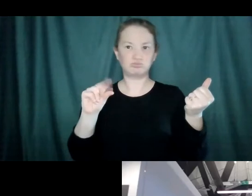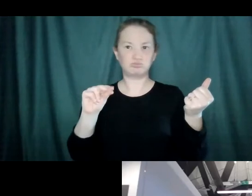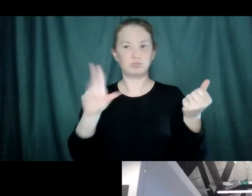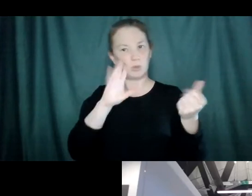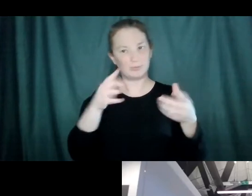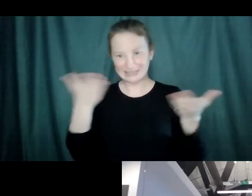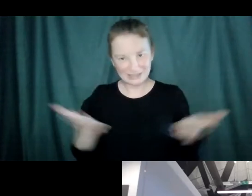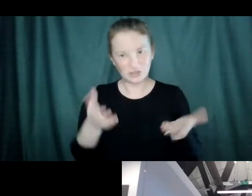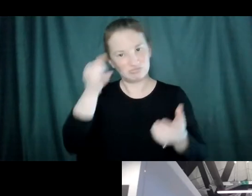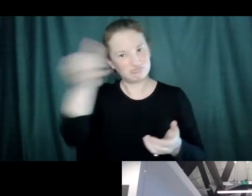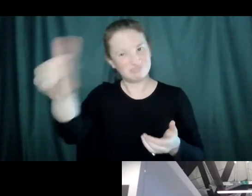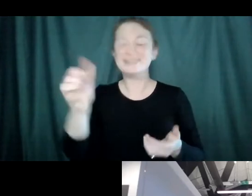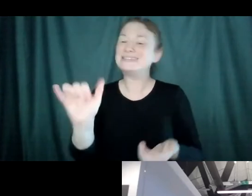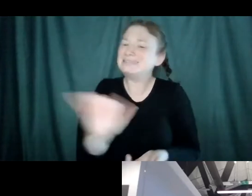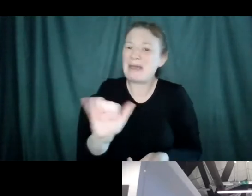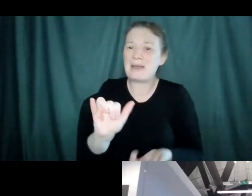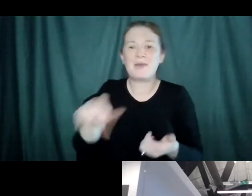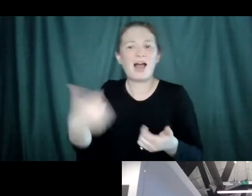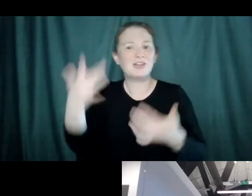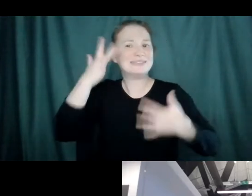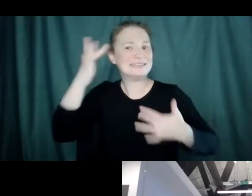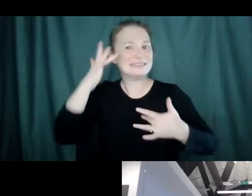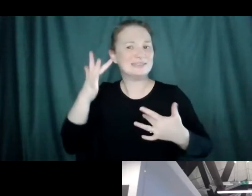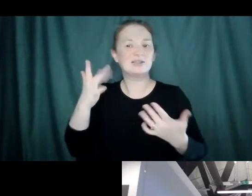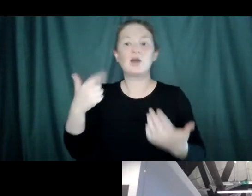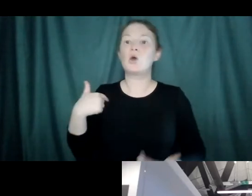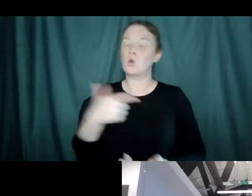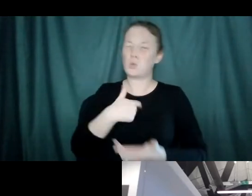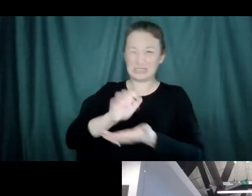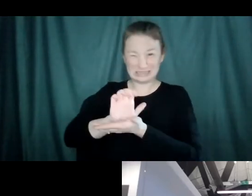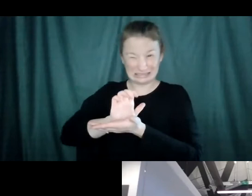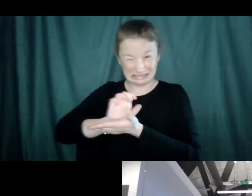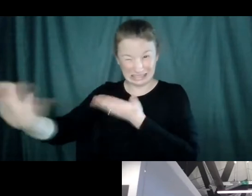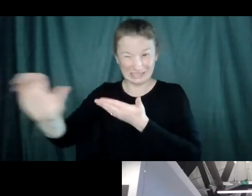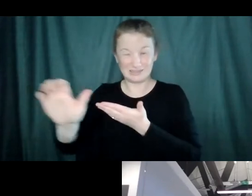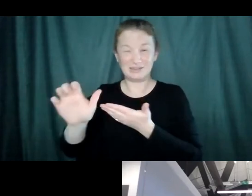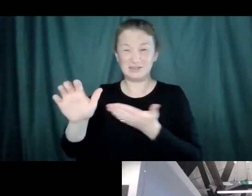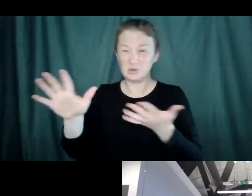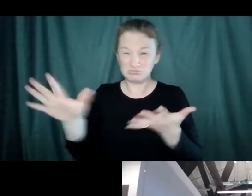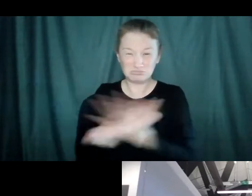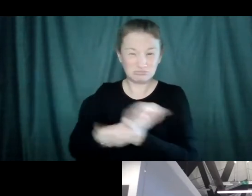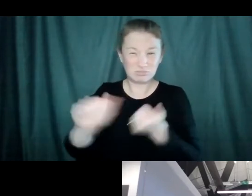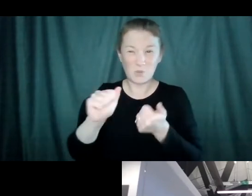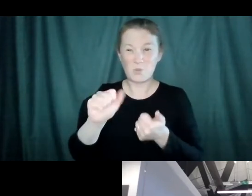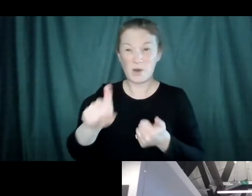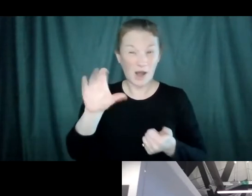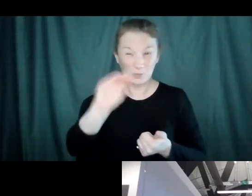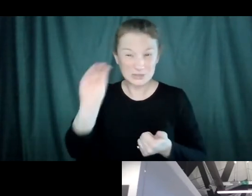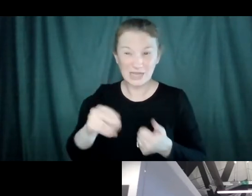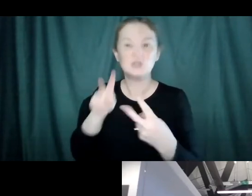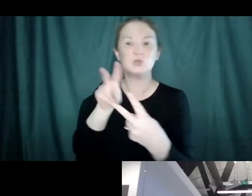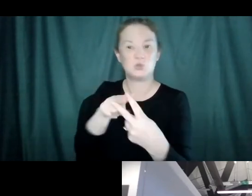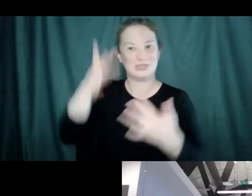Just like measles. We've only ever been able to eradicate two diseases in the history of humankind. Uh, we got